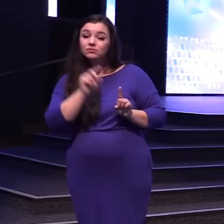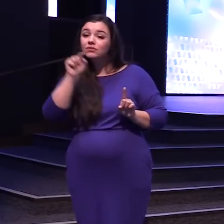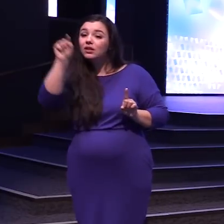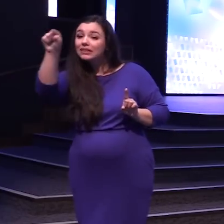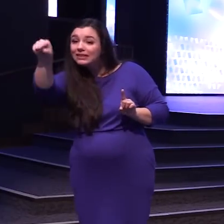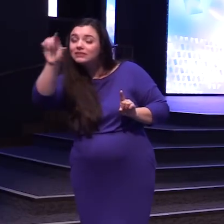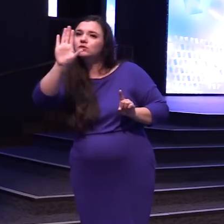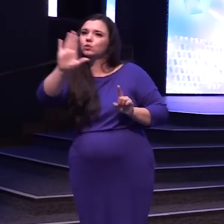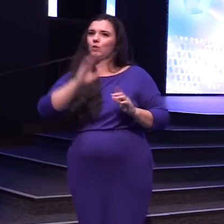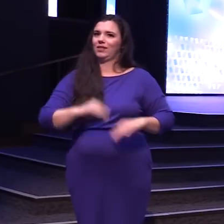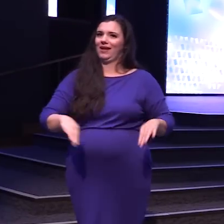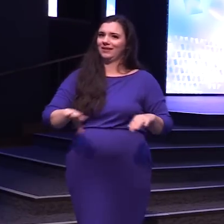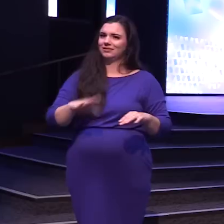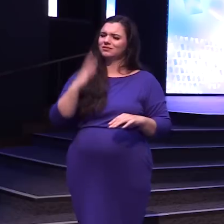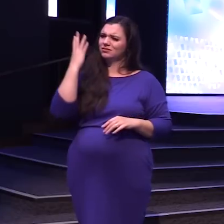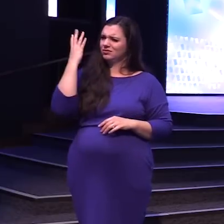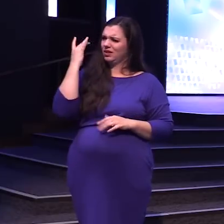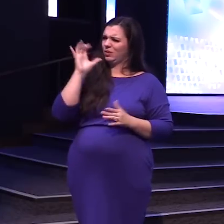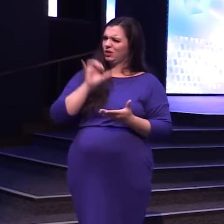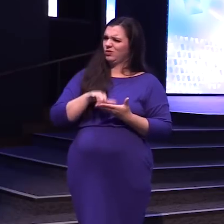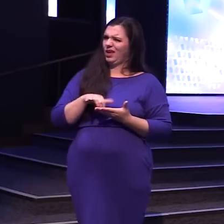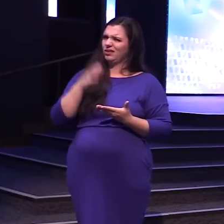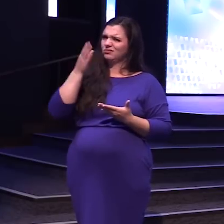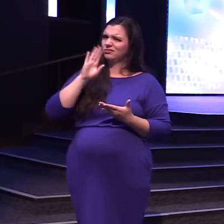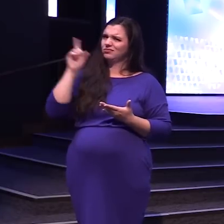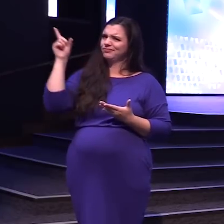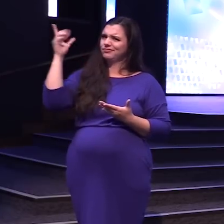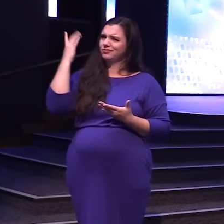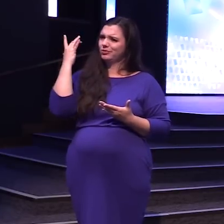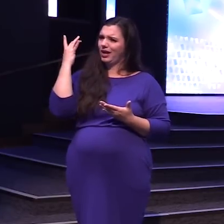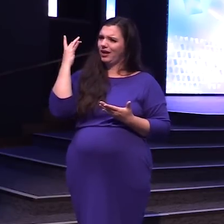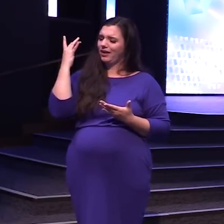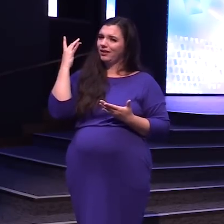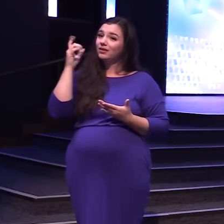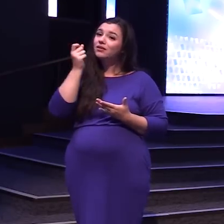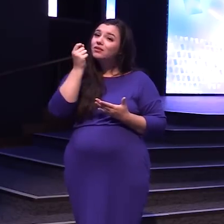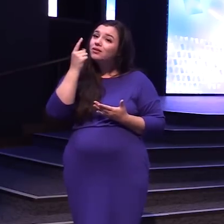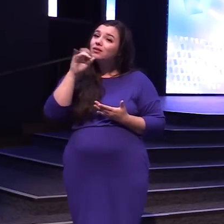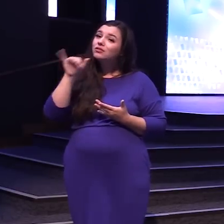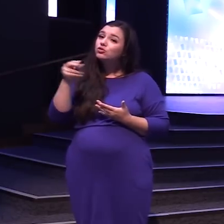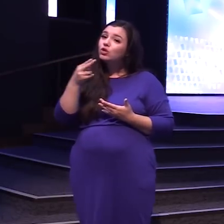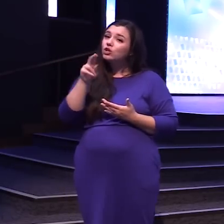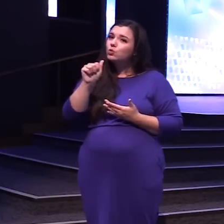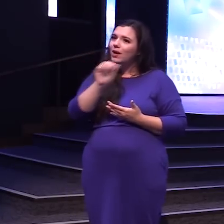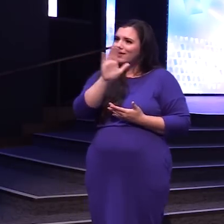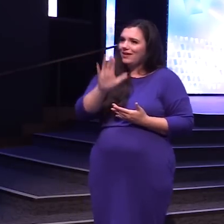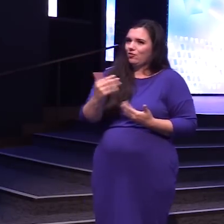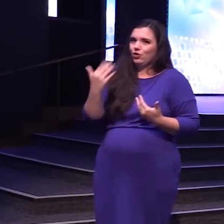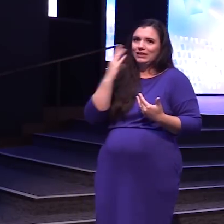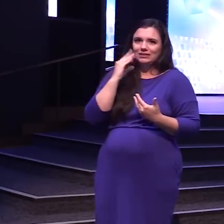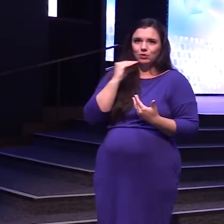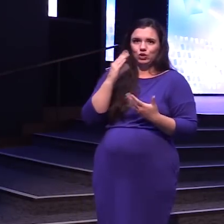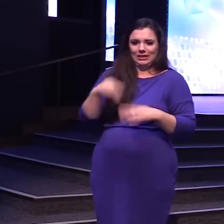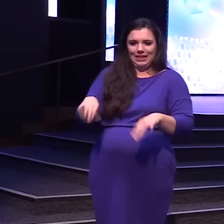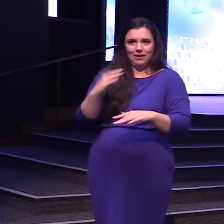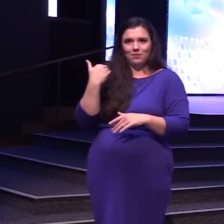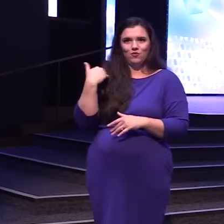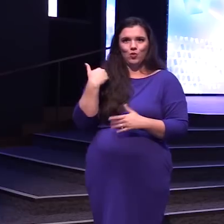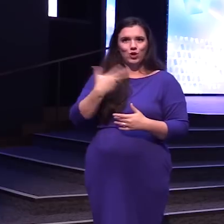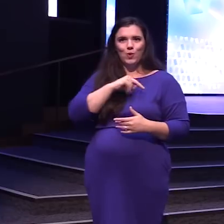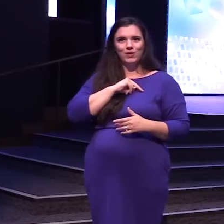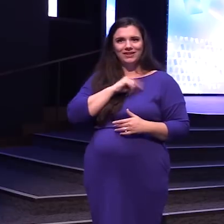this For one thing Joshua had never Had territory before He'd never had land before